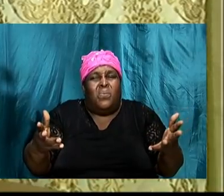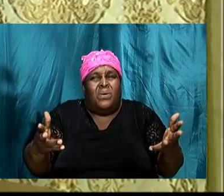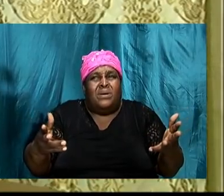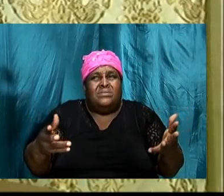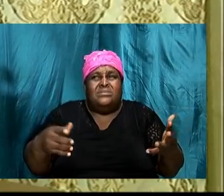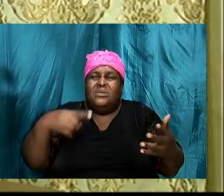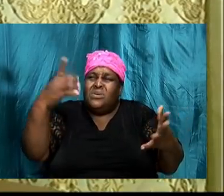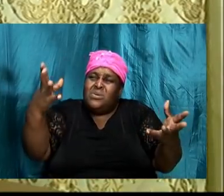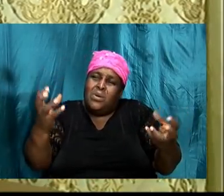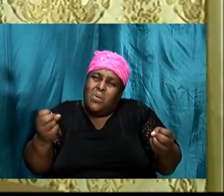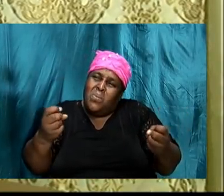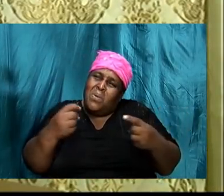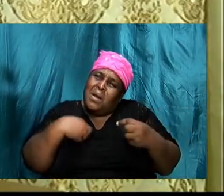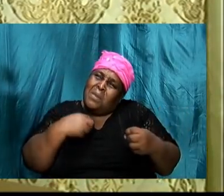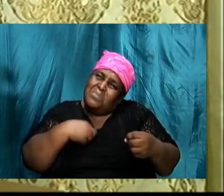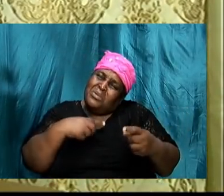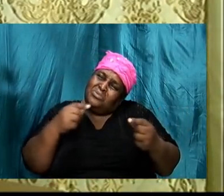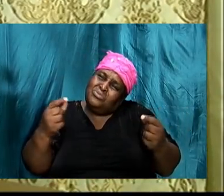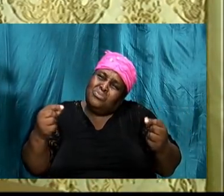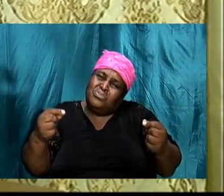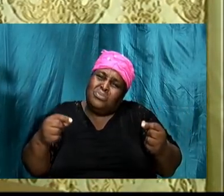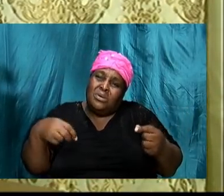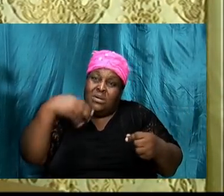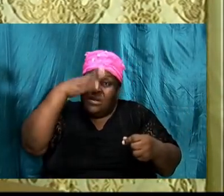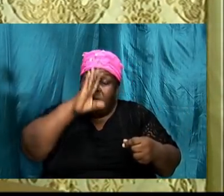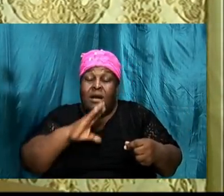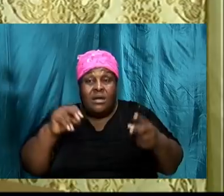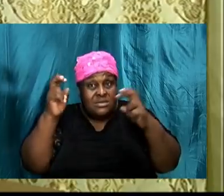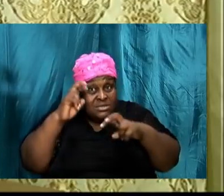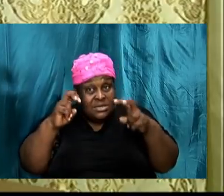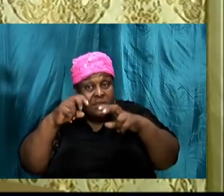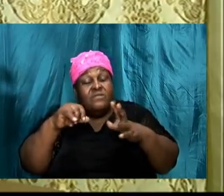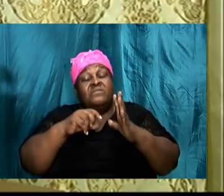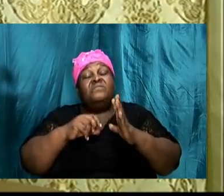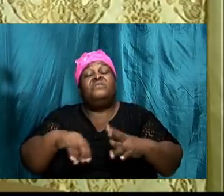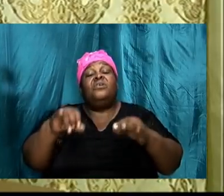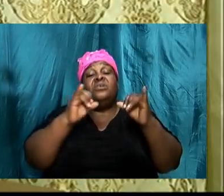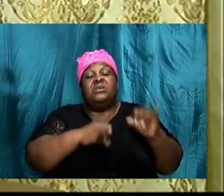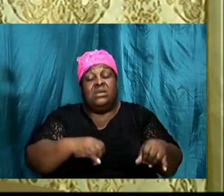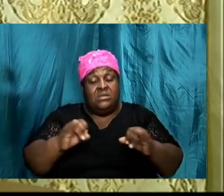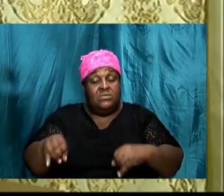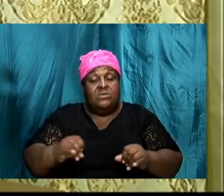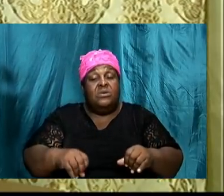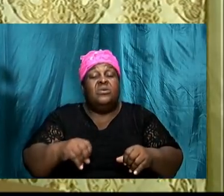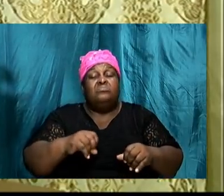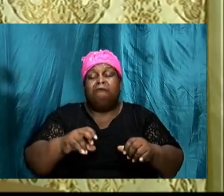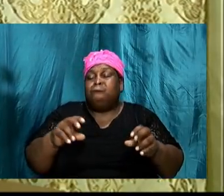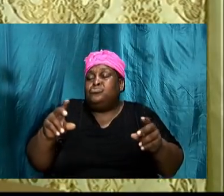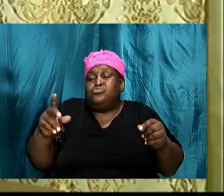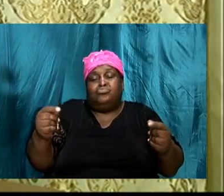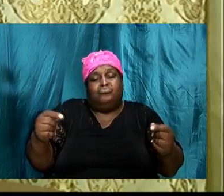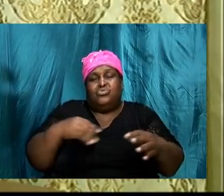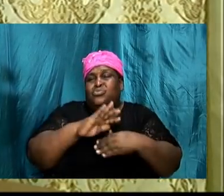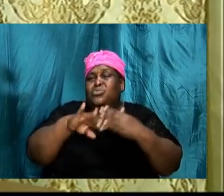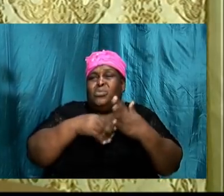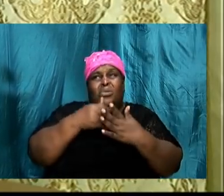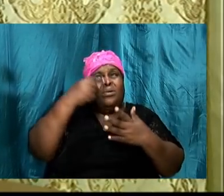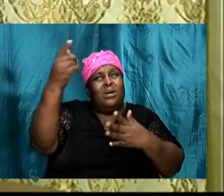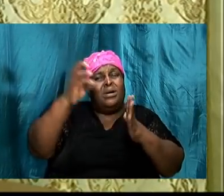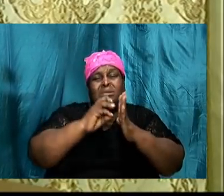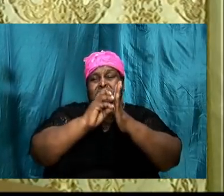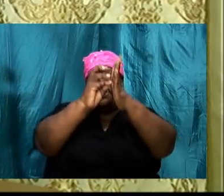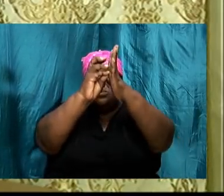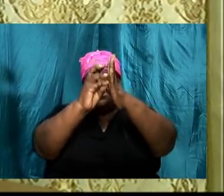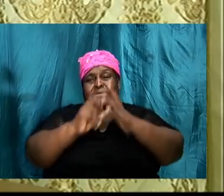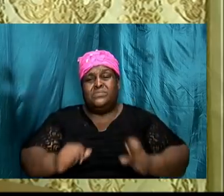God is seeking for individuals that will do all his will. Amen.